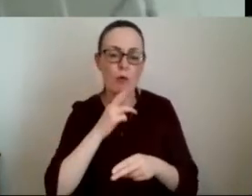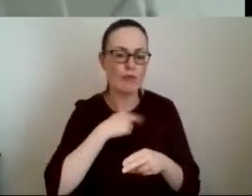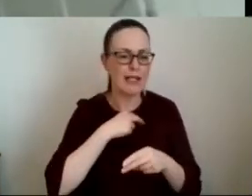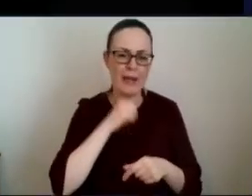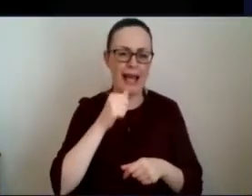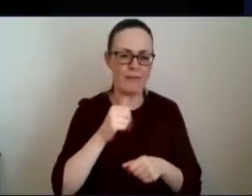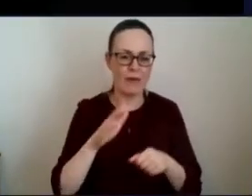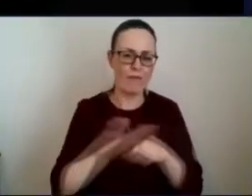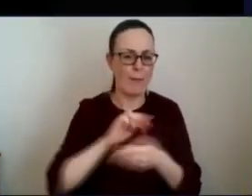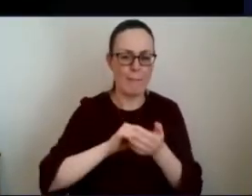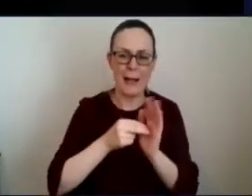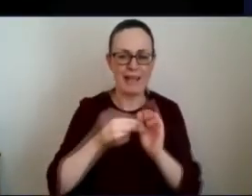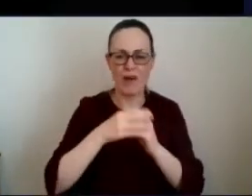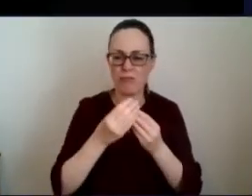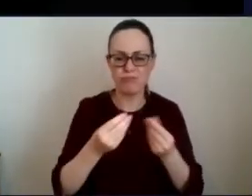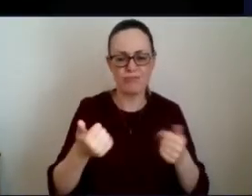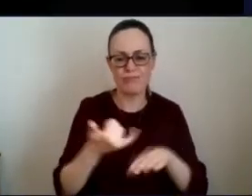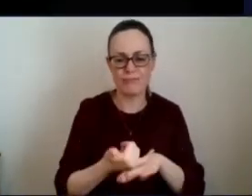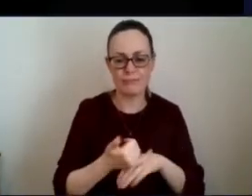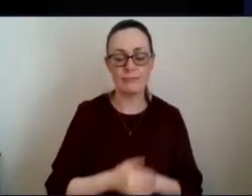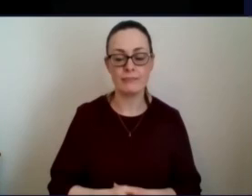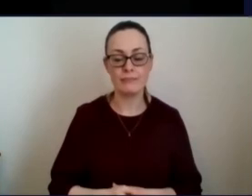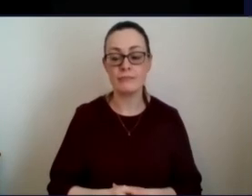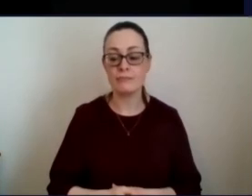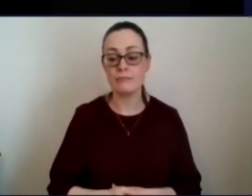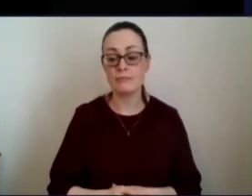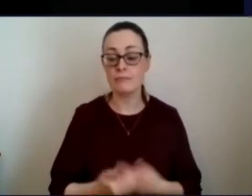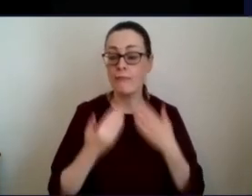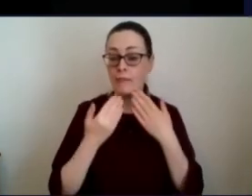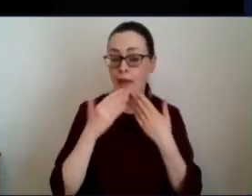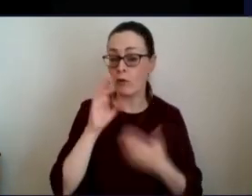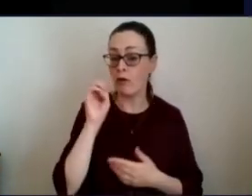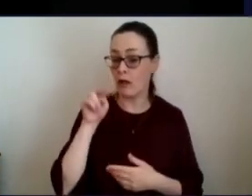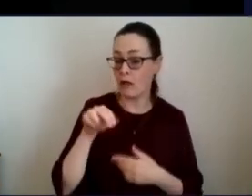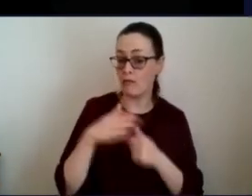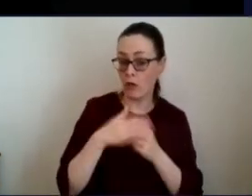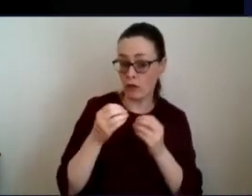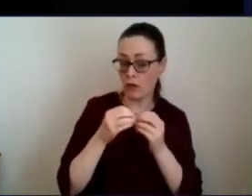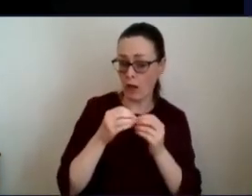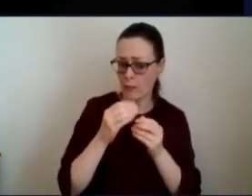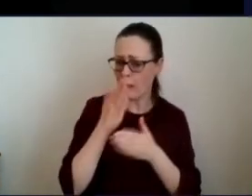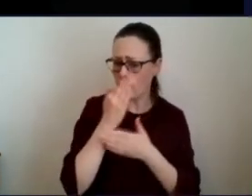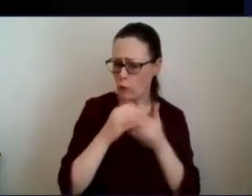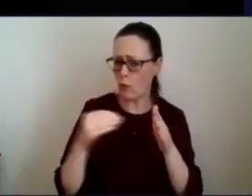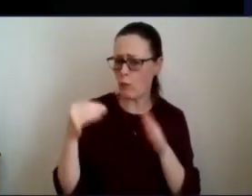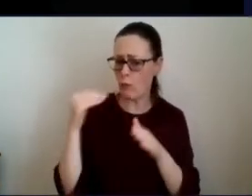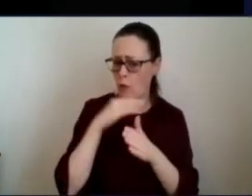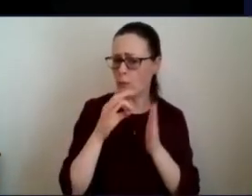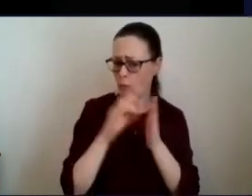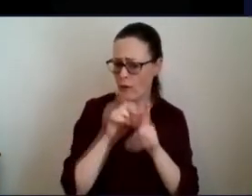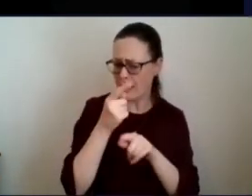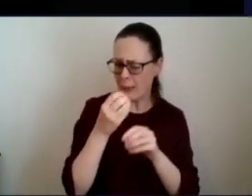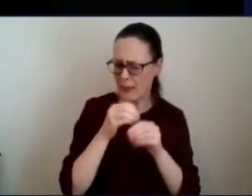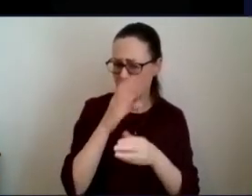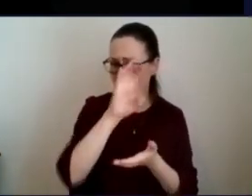then thanks very much for your great insight into that and some really important points there about funding and the